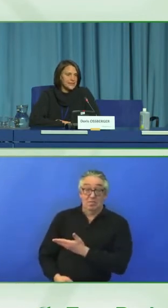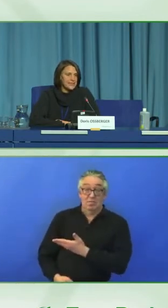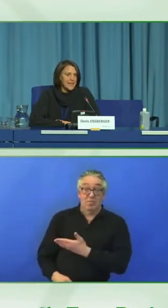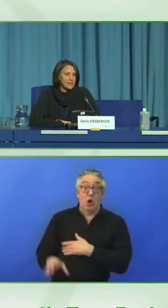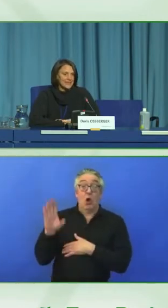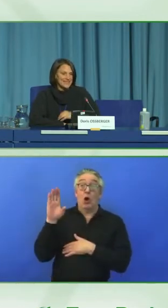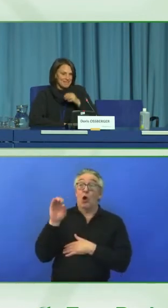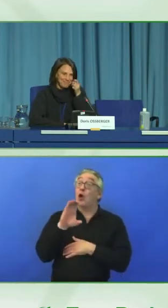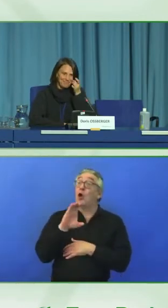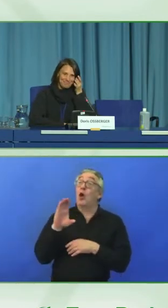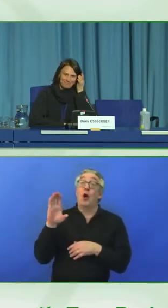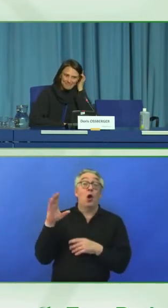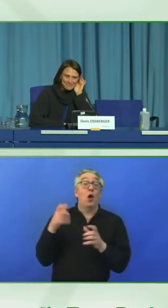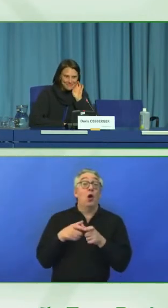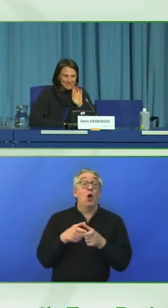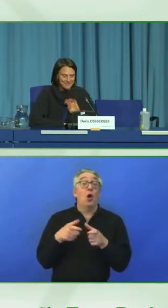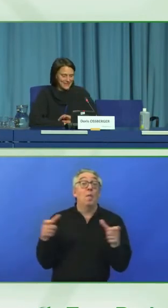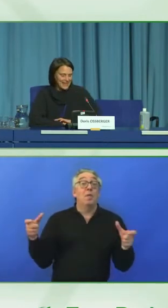Next slide, please.